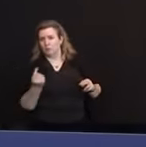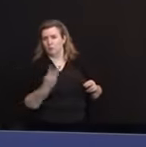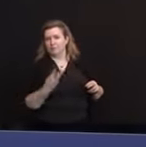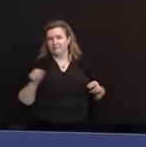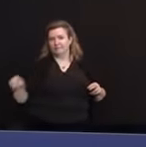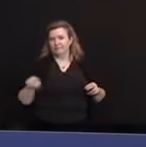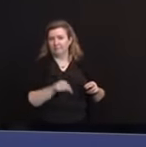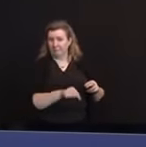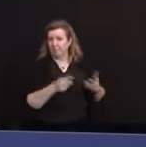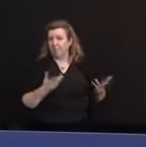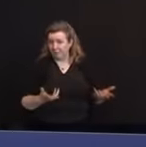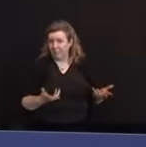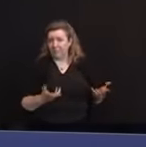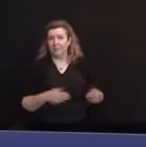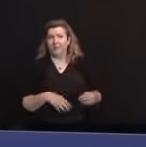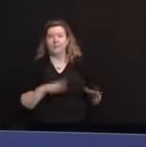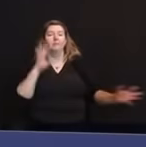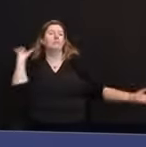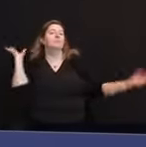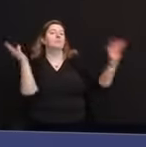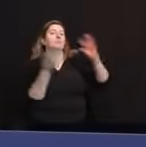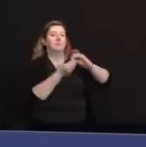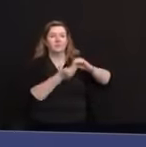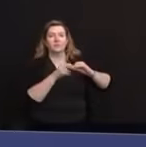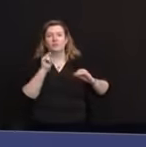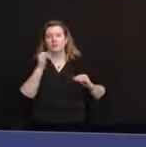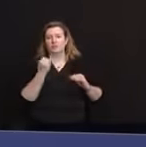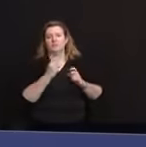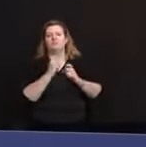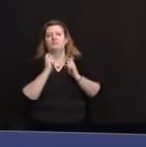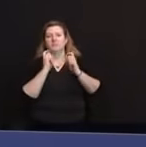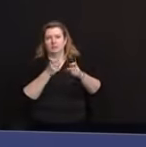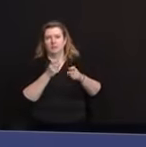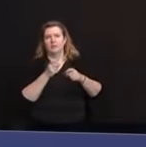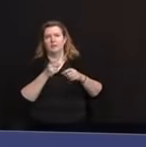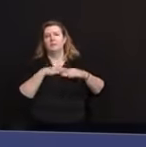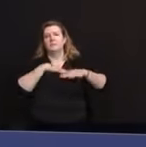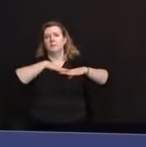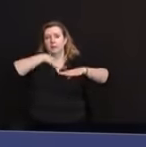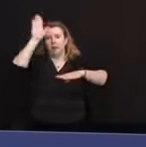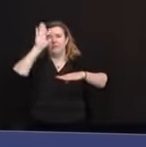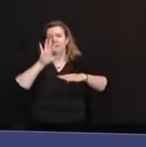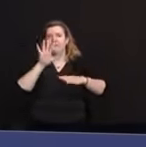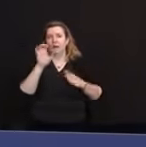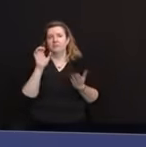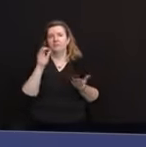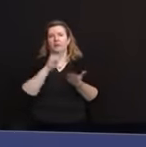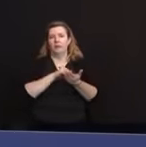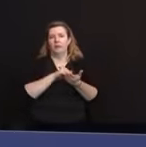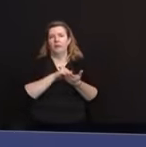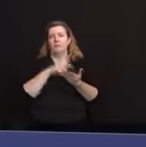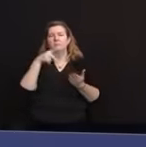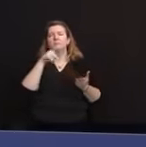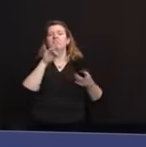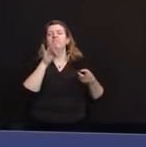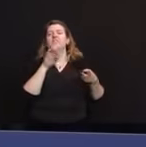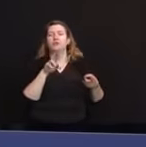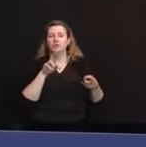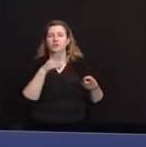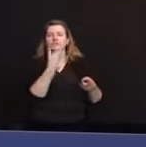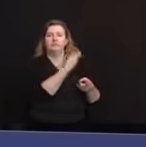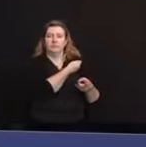All in, New Jersey is allocating a minimum of 500,000 Pfizer doses, that's the first and second doses,